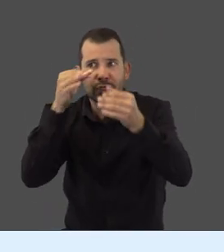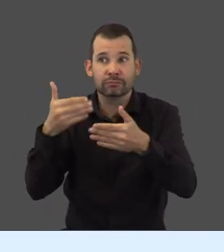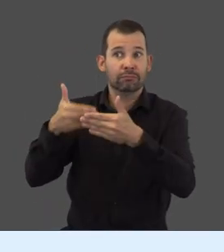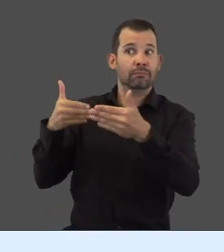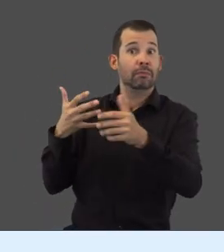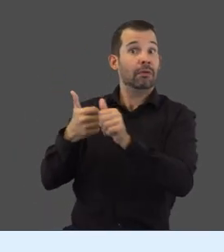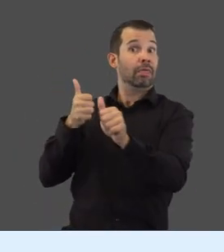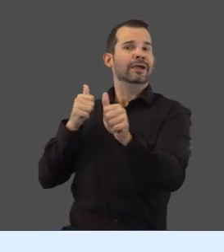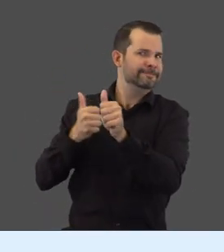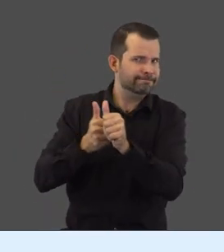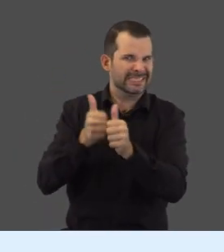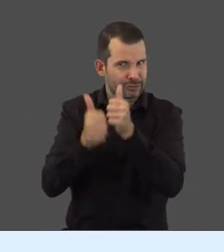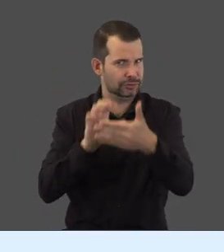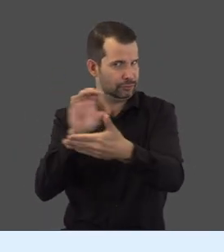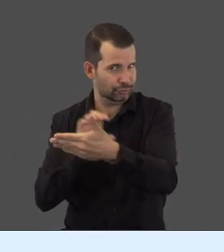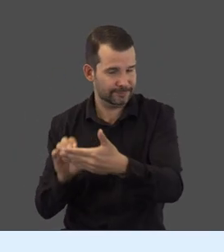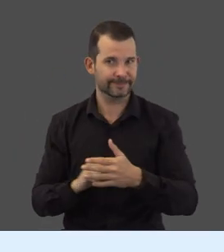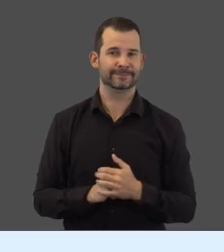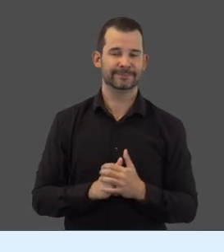in each section.